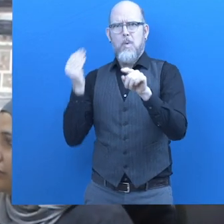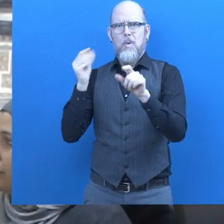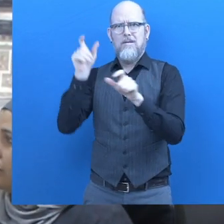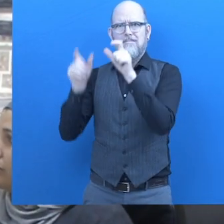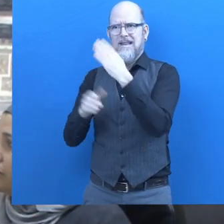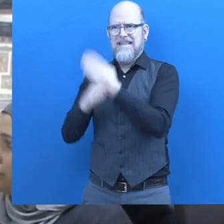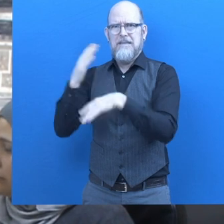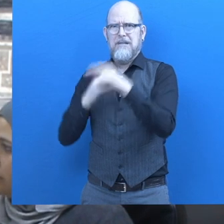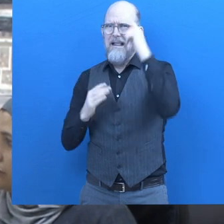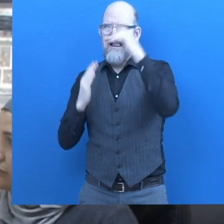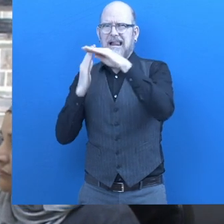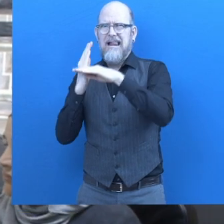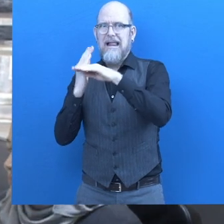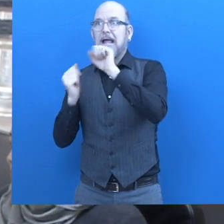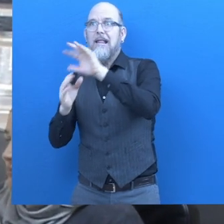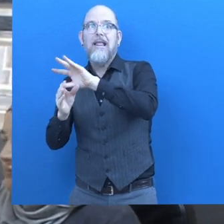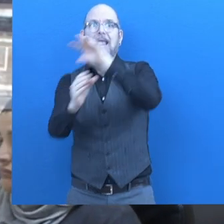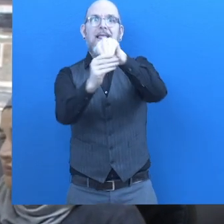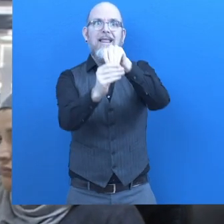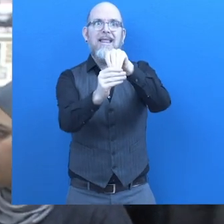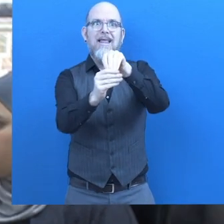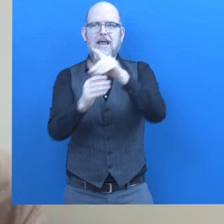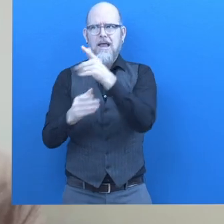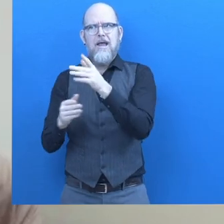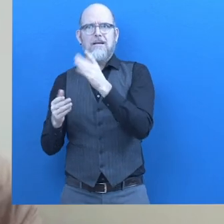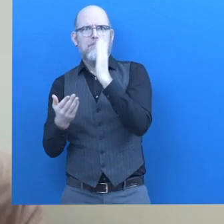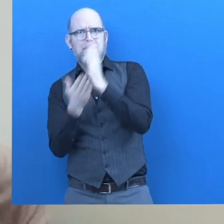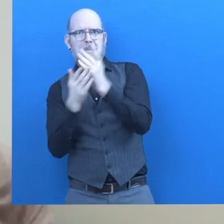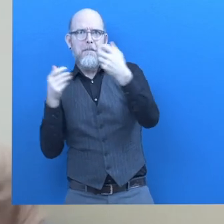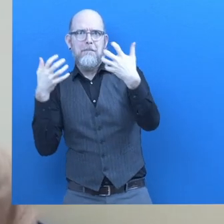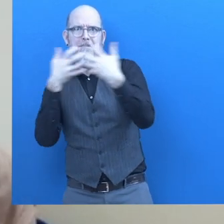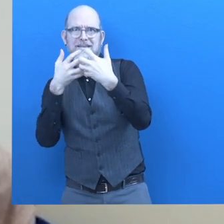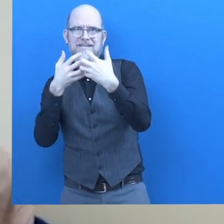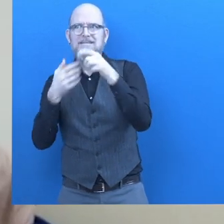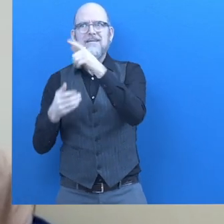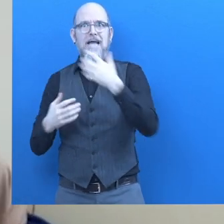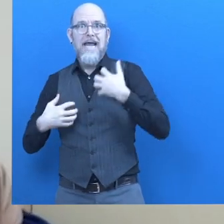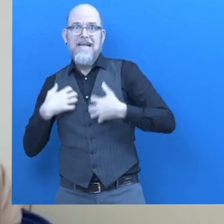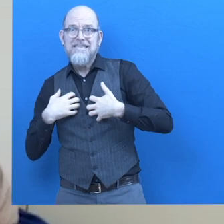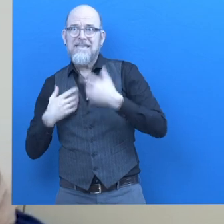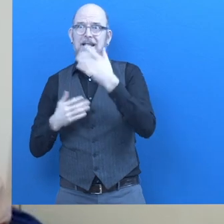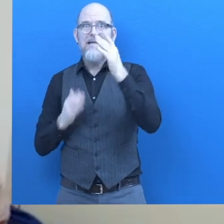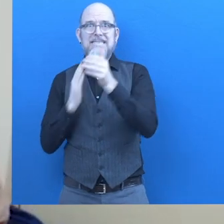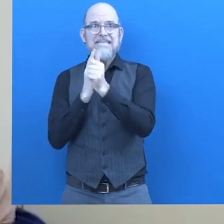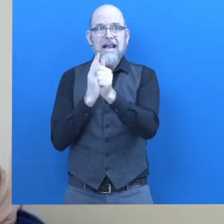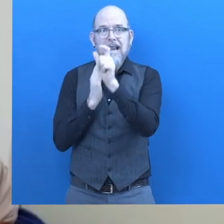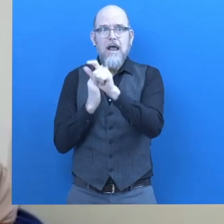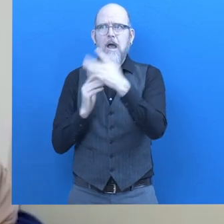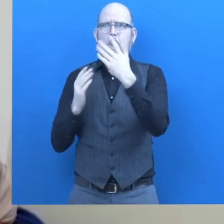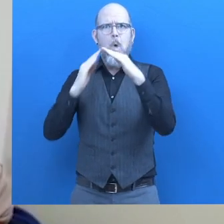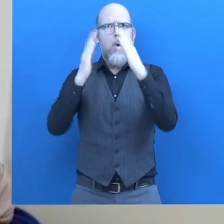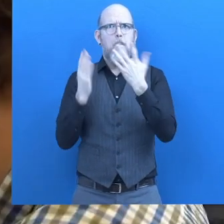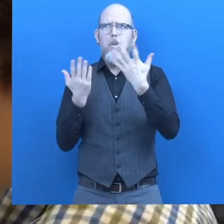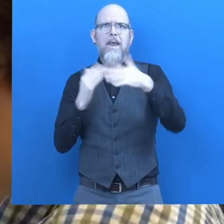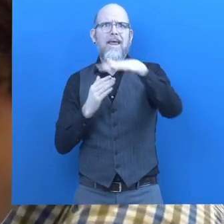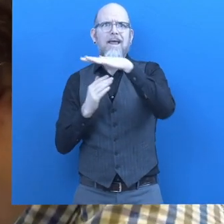adult with intellectual disability with the right job depending on his interests, his skills, area of residence.